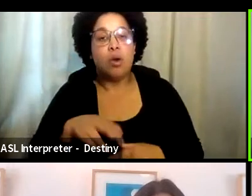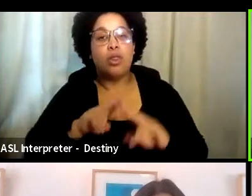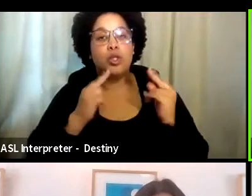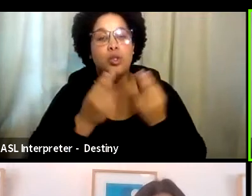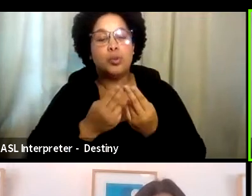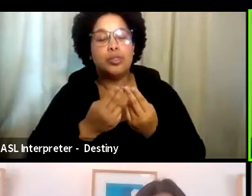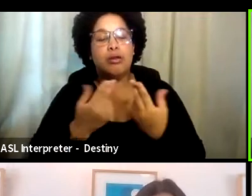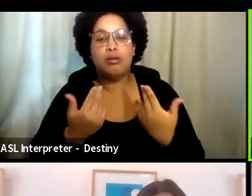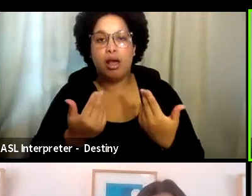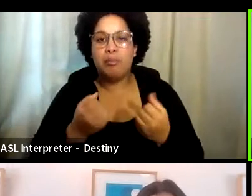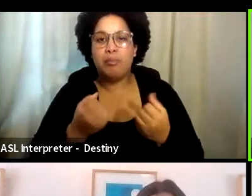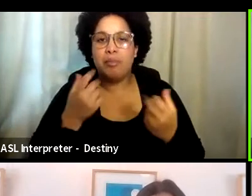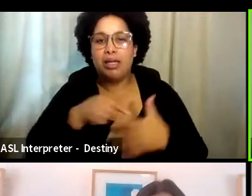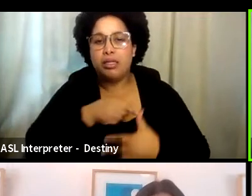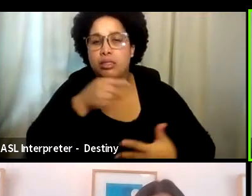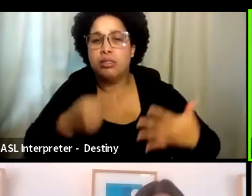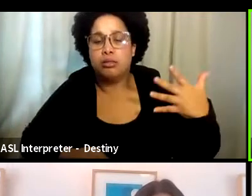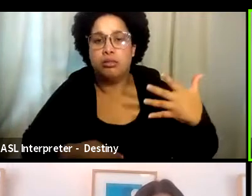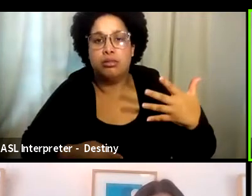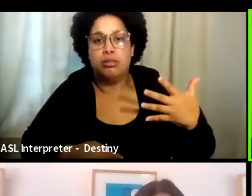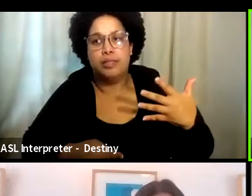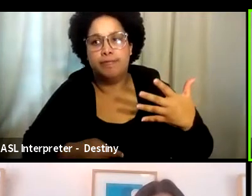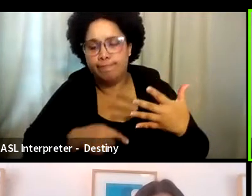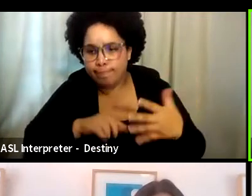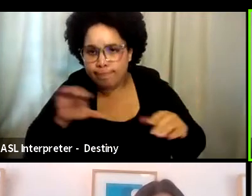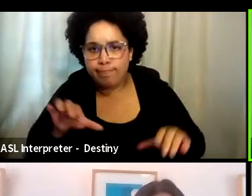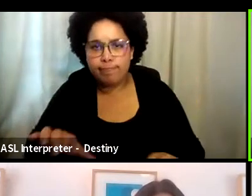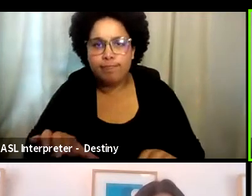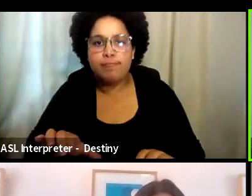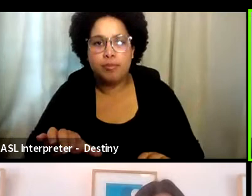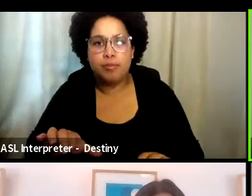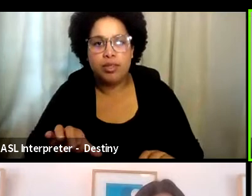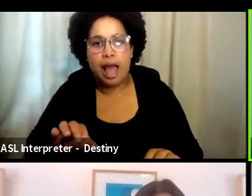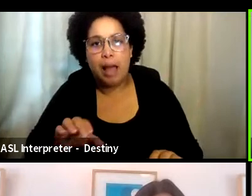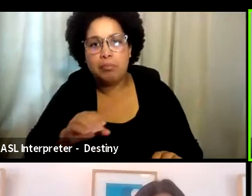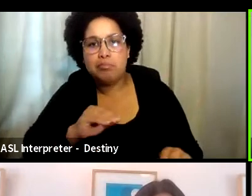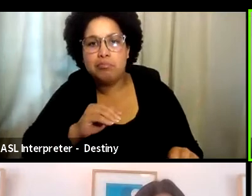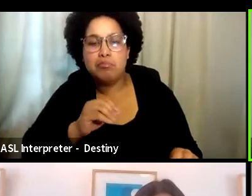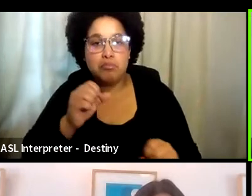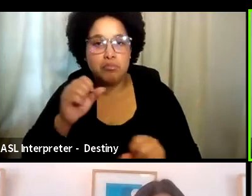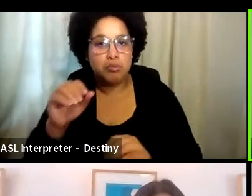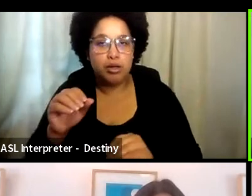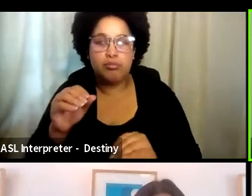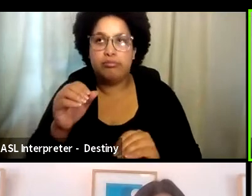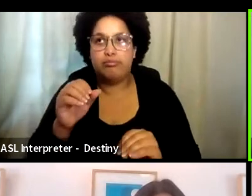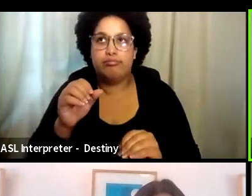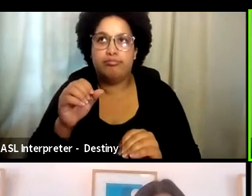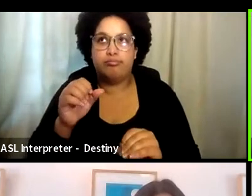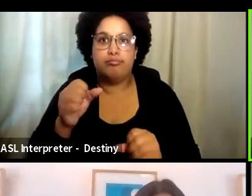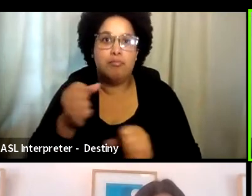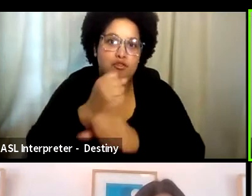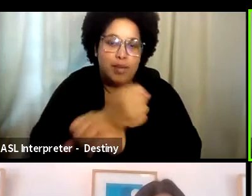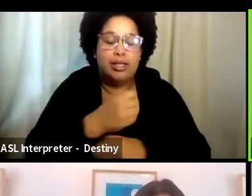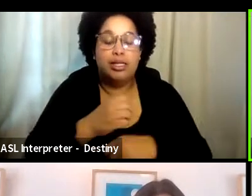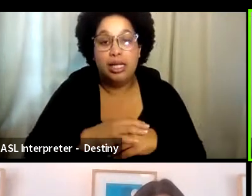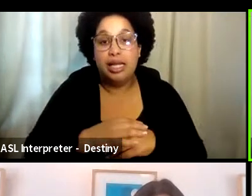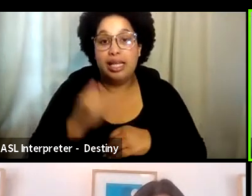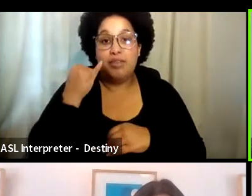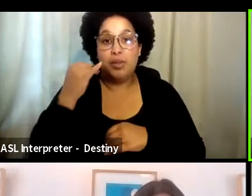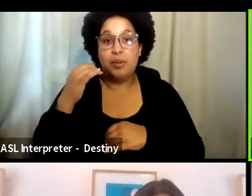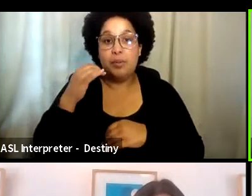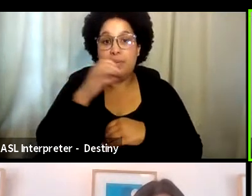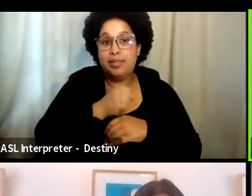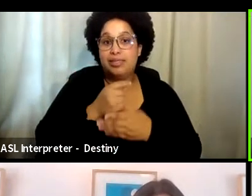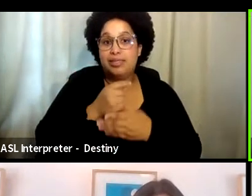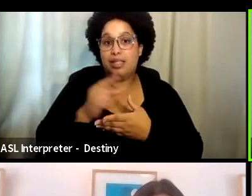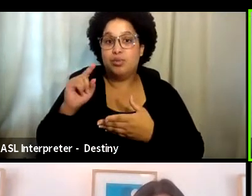several steps to build on the movement. And if you've missed last week's discussion, a safe place to report sexual harassment, we invite you to watch it on our YouTube